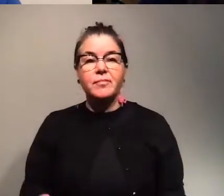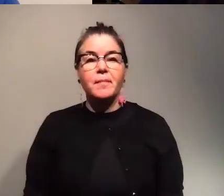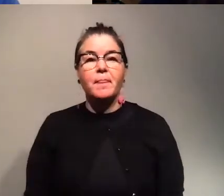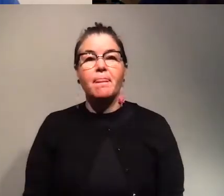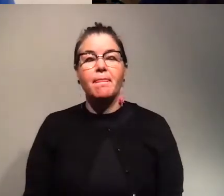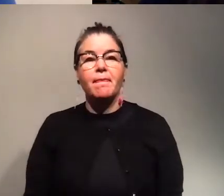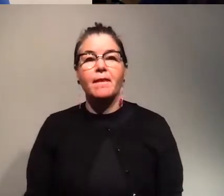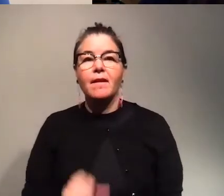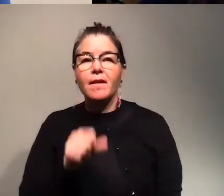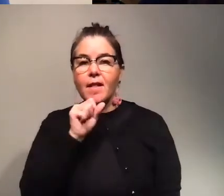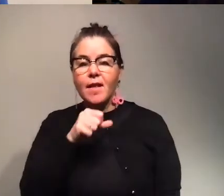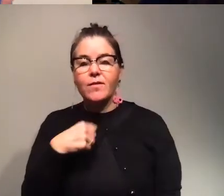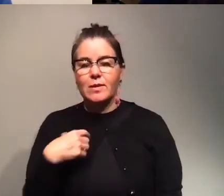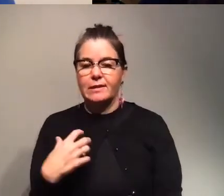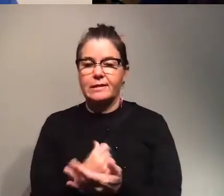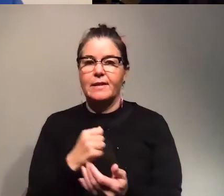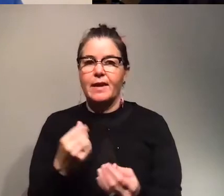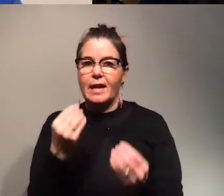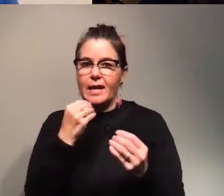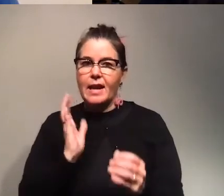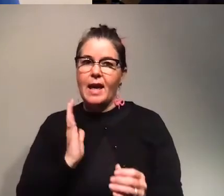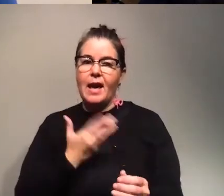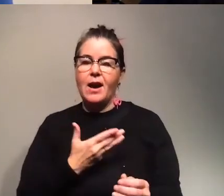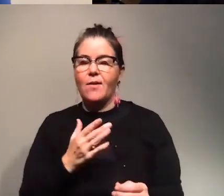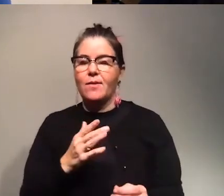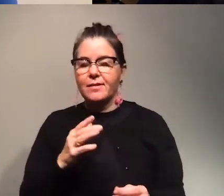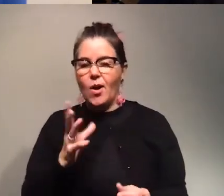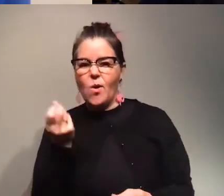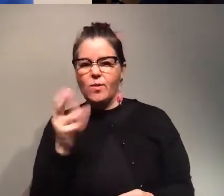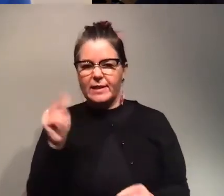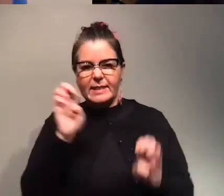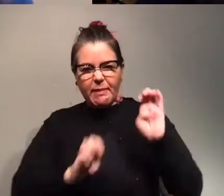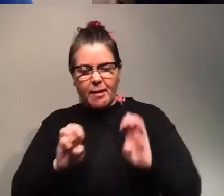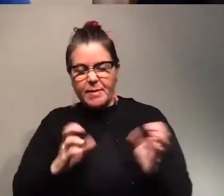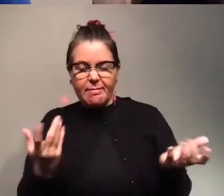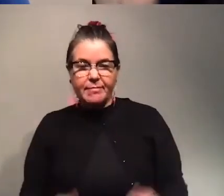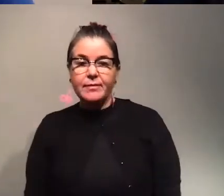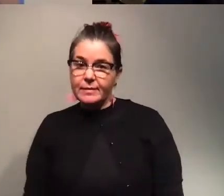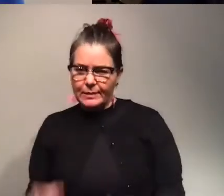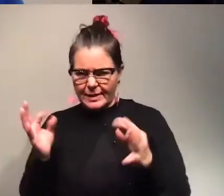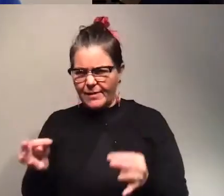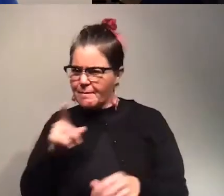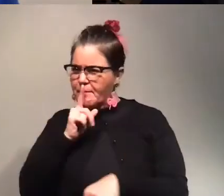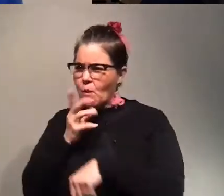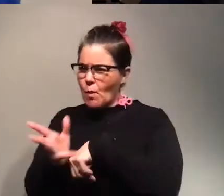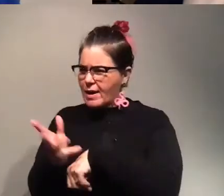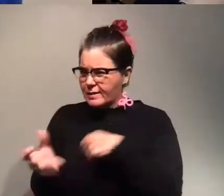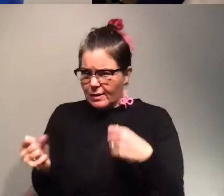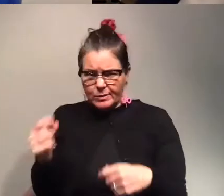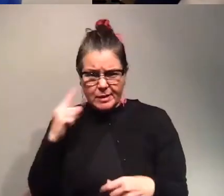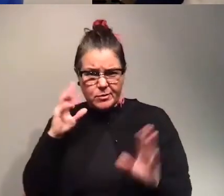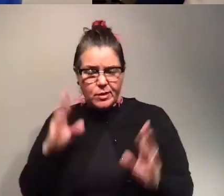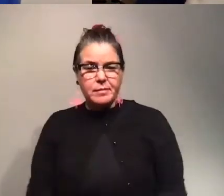have that chance of eating our own experiment yeah totally that's great we don't want to waste them so that sounds great to me